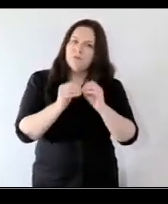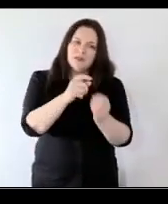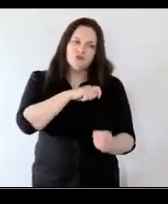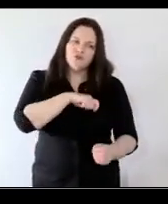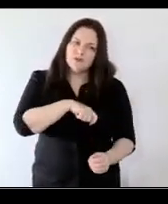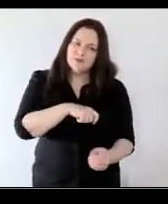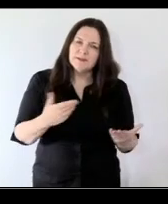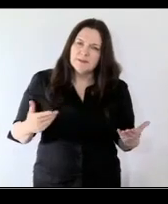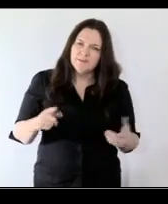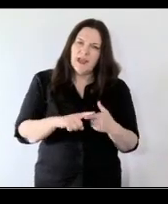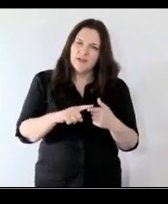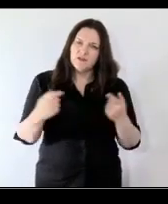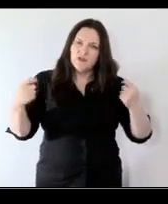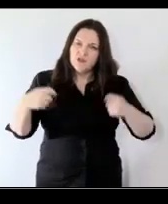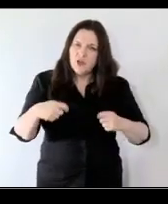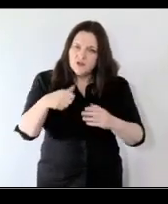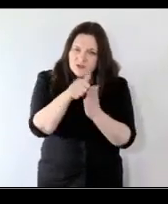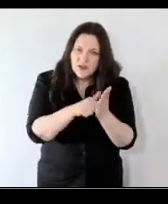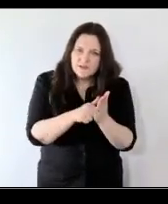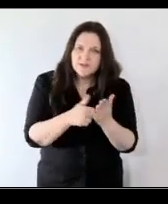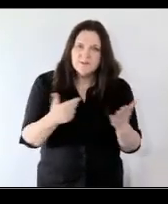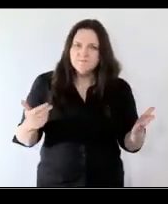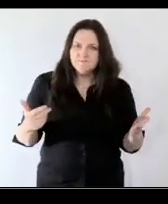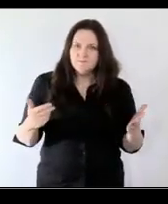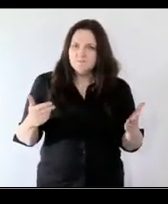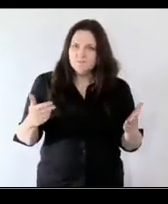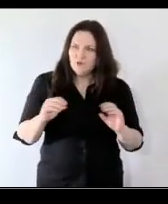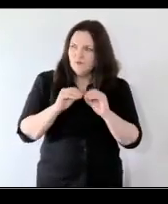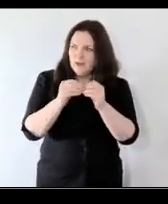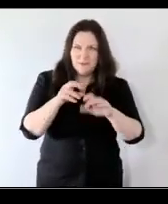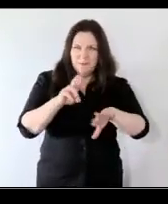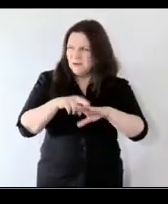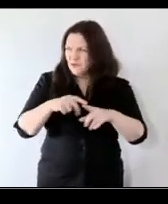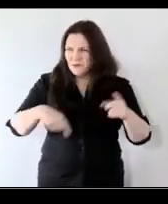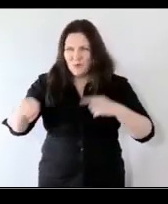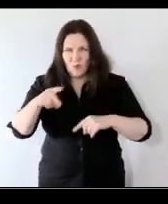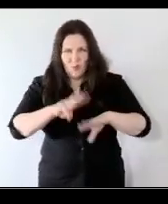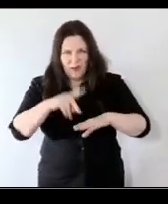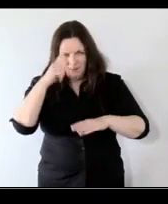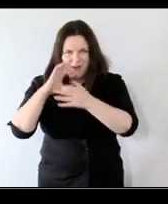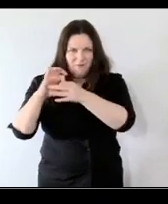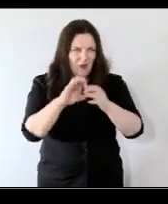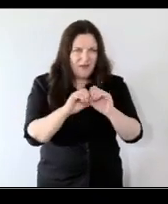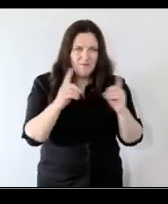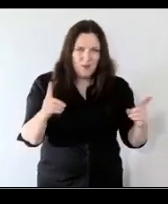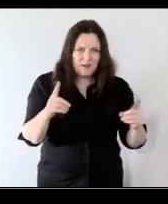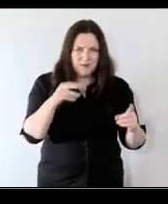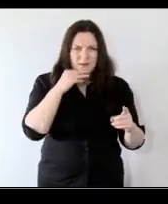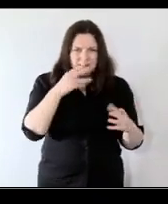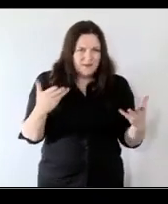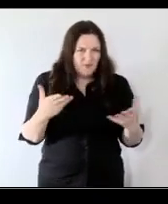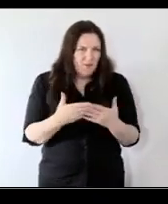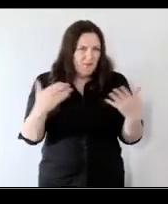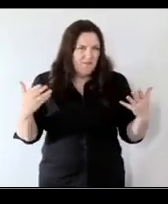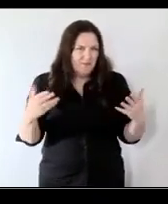create um shared agendas and you create better well-being for well-being everybody you know for the vast majority of the